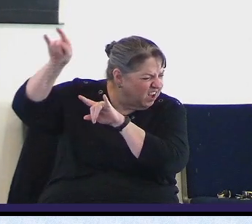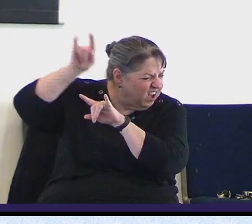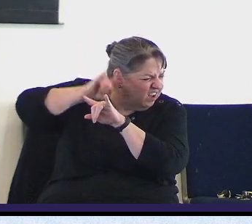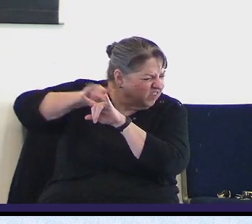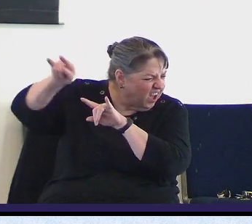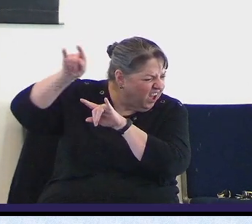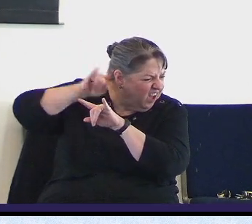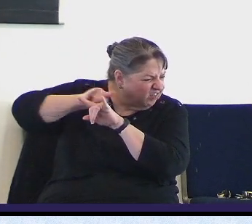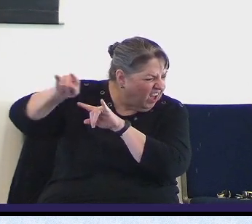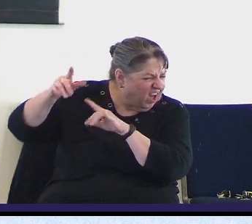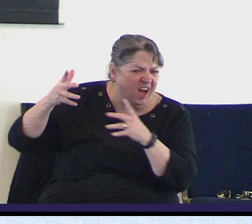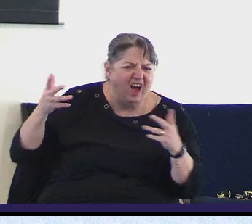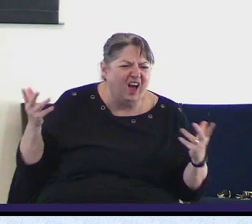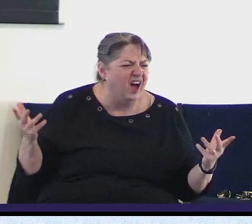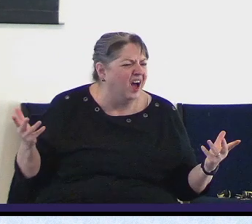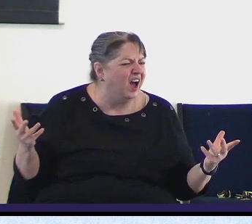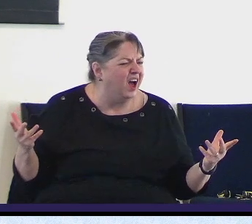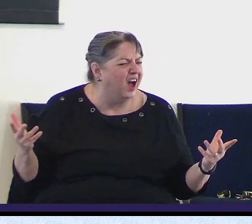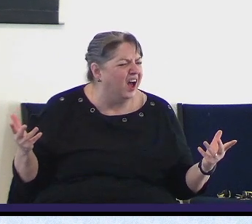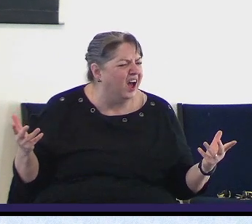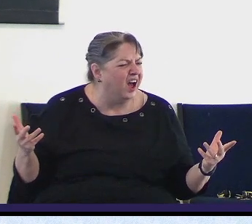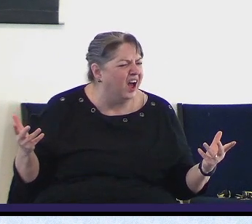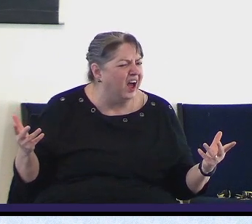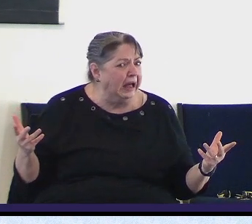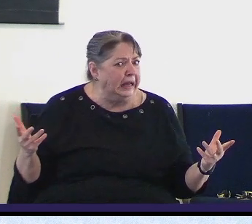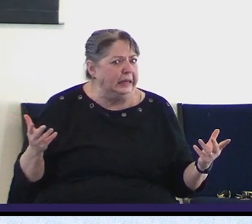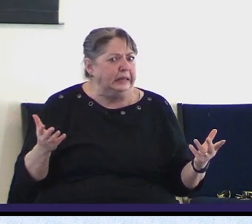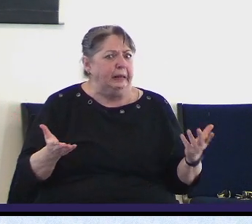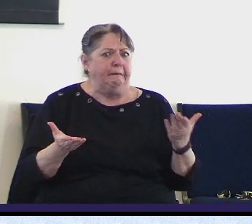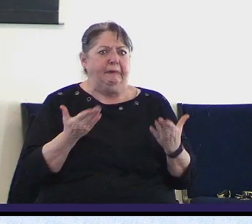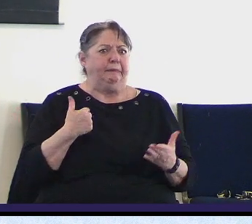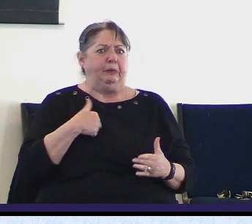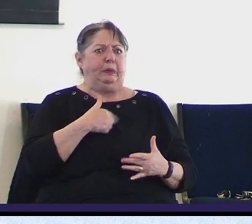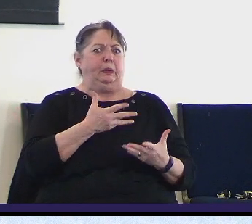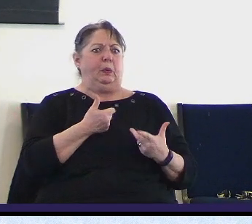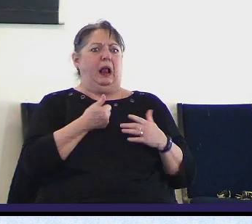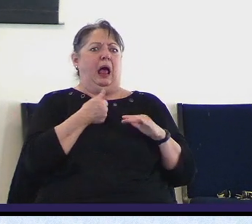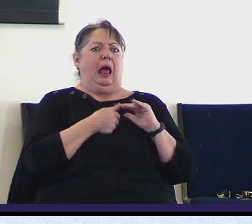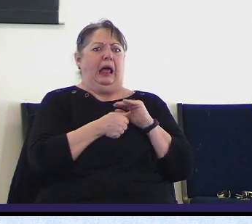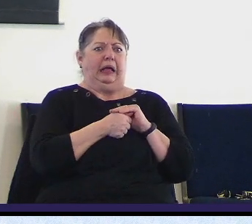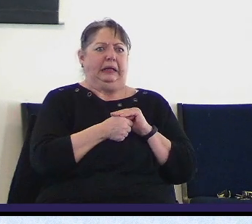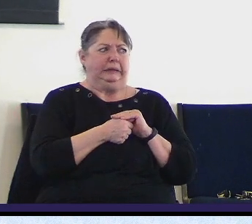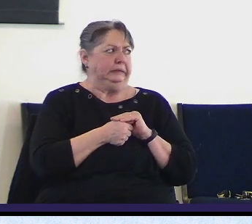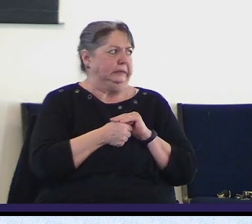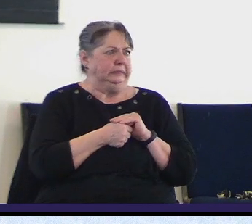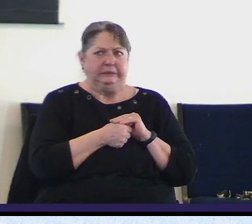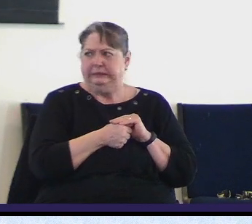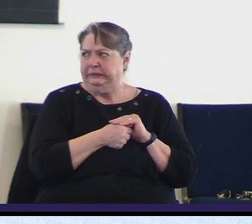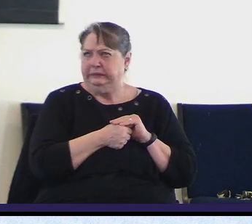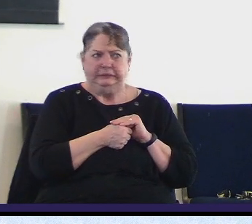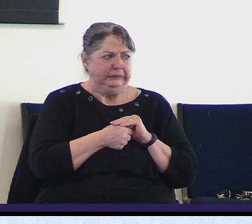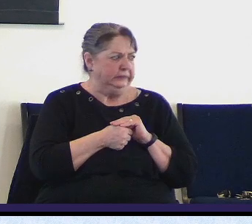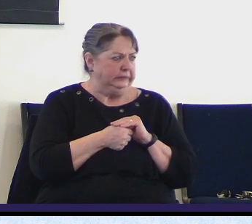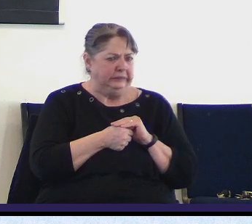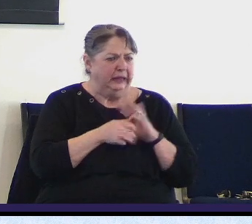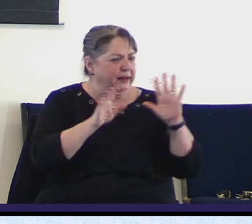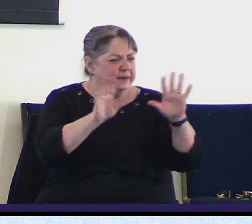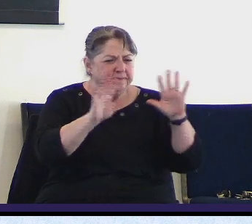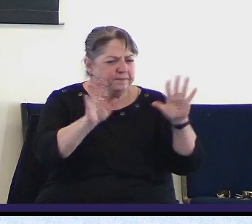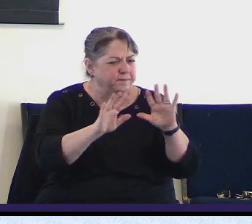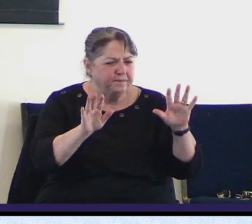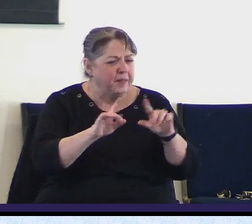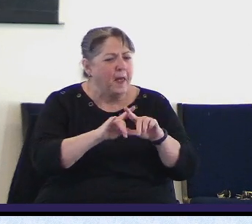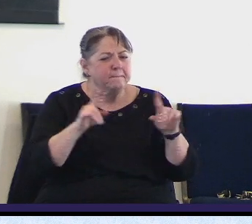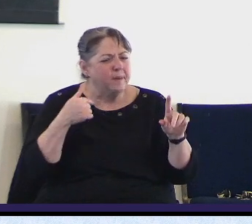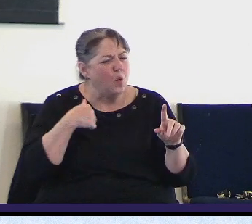the more they do that the more it gives us reason to maybe back off and go speak to someone else and entrust that people or that person into the